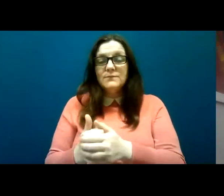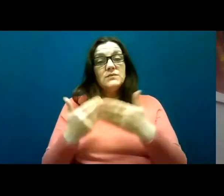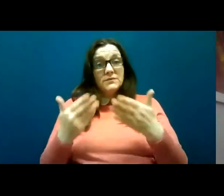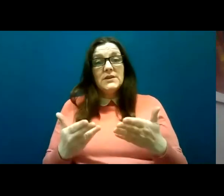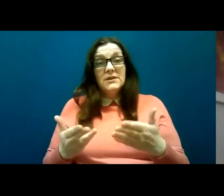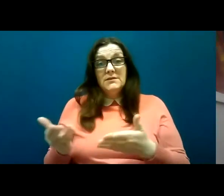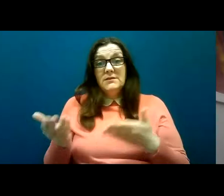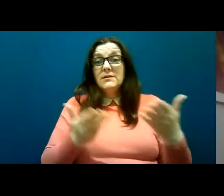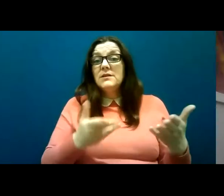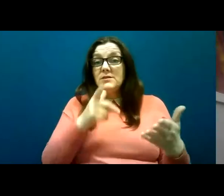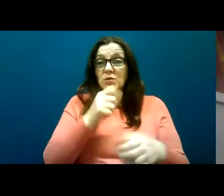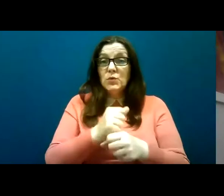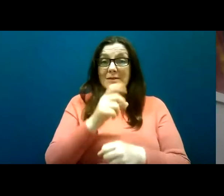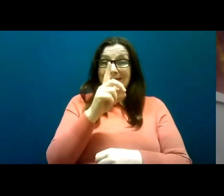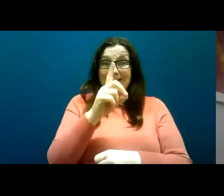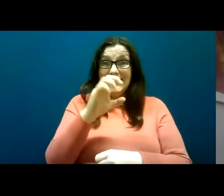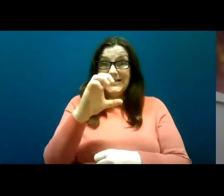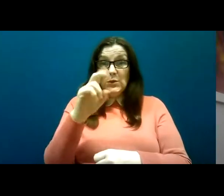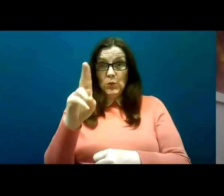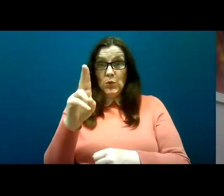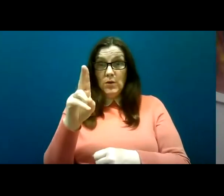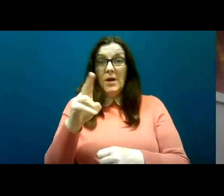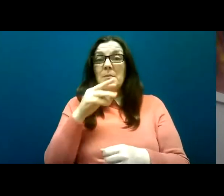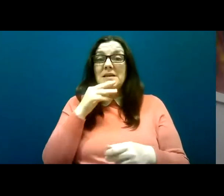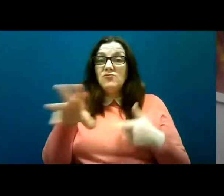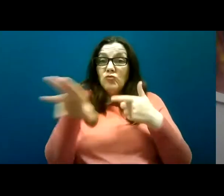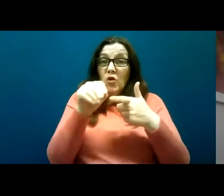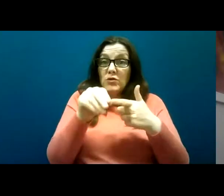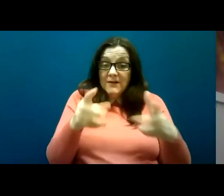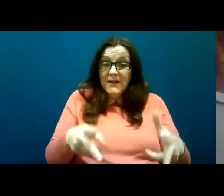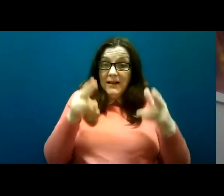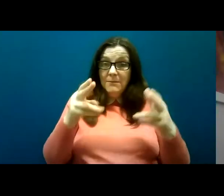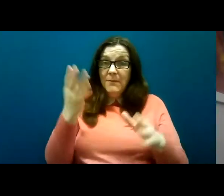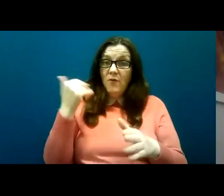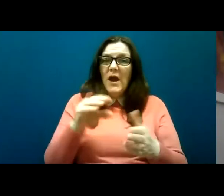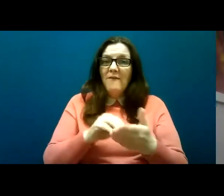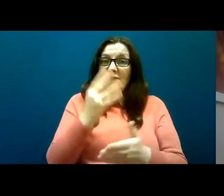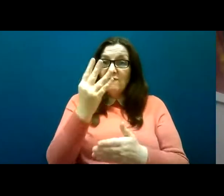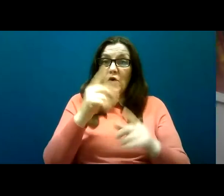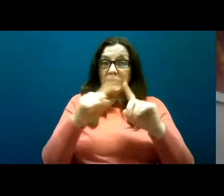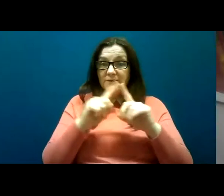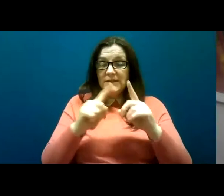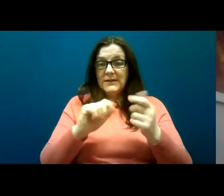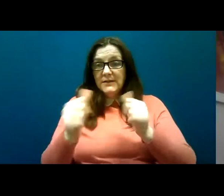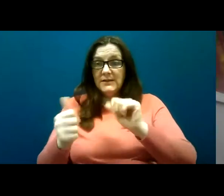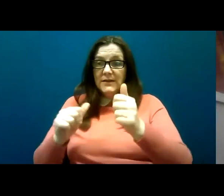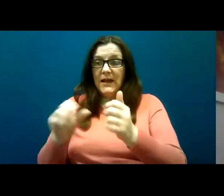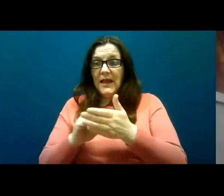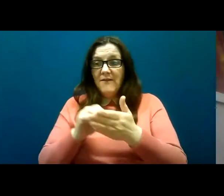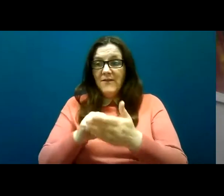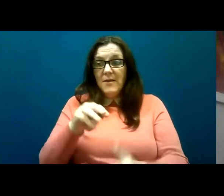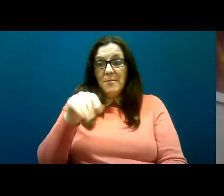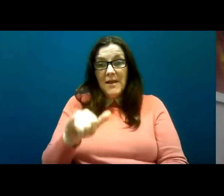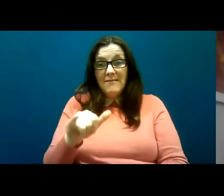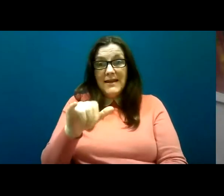and it's pre-recorded and it's split between four presenters so it starts with Dr. Mary-Rose Sweeney who's